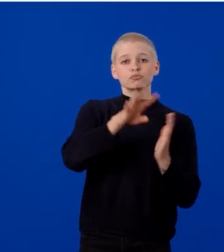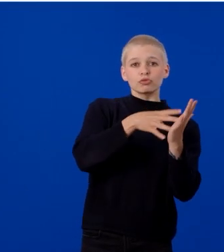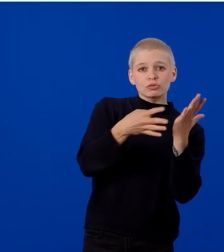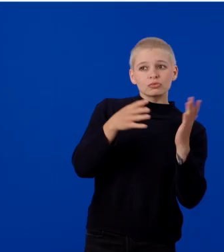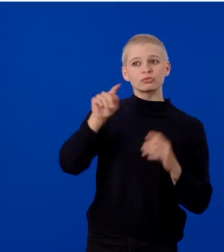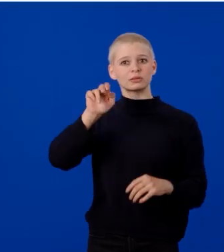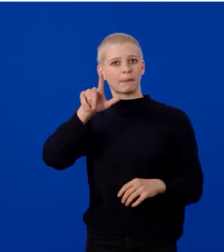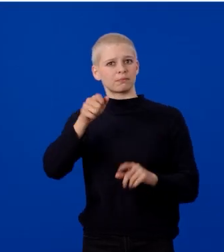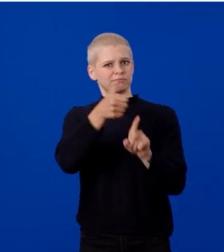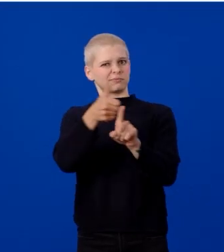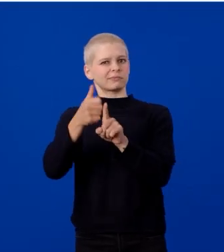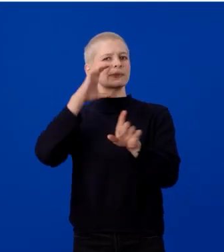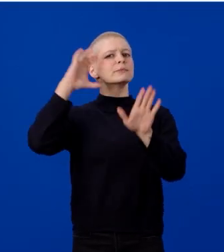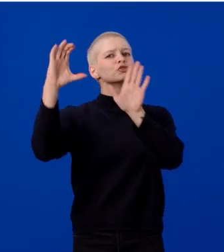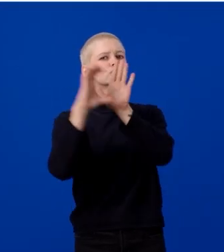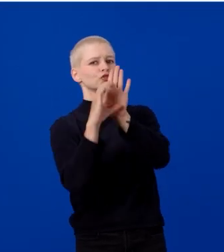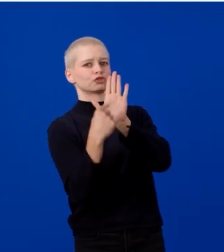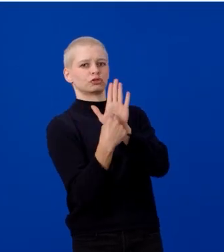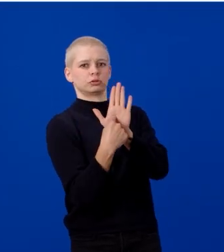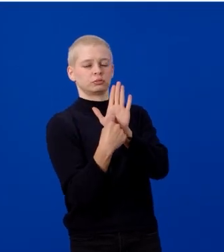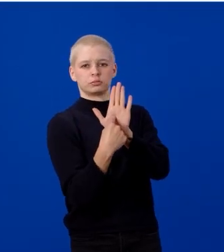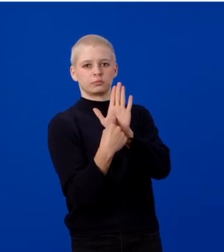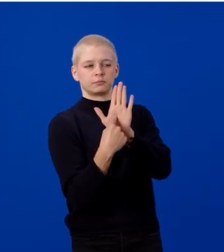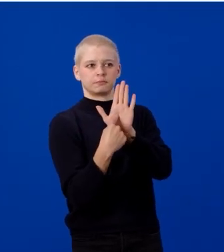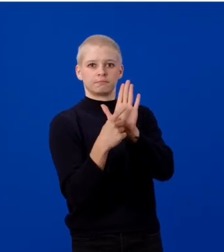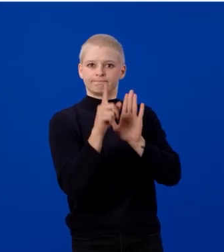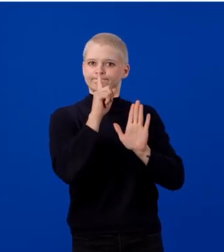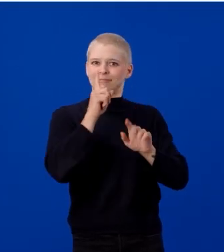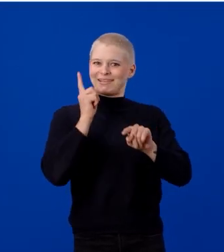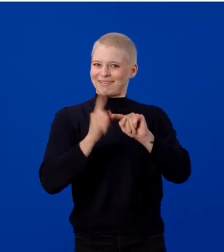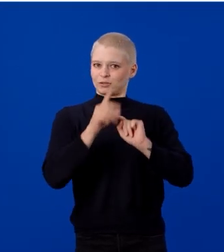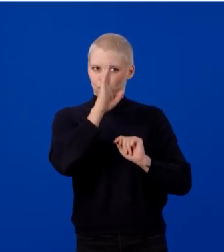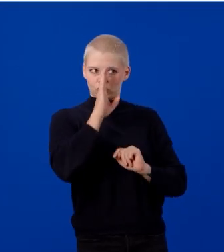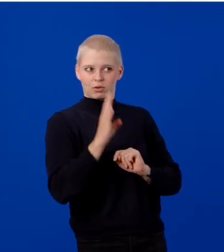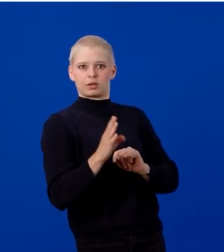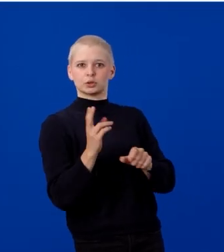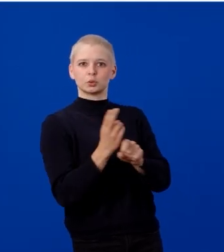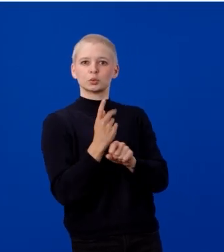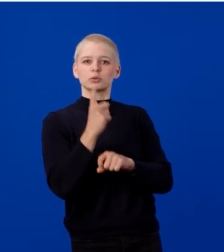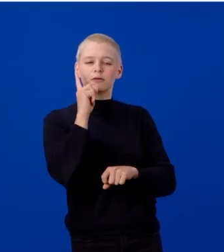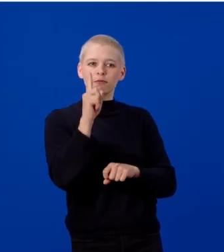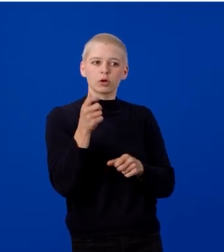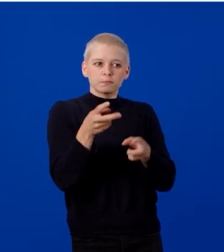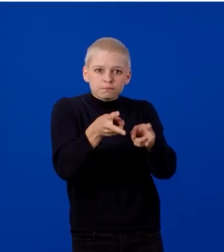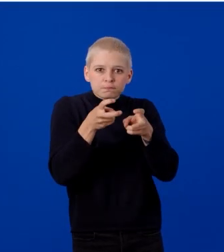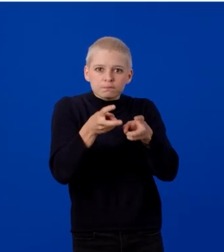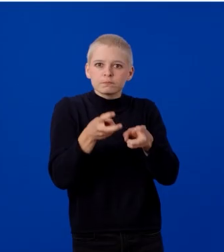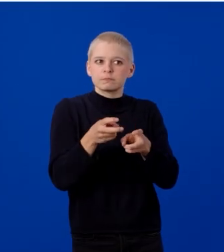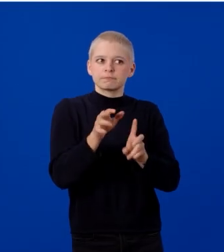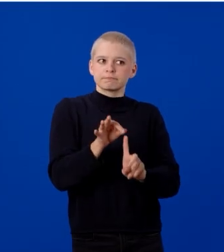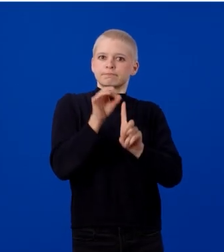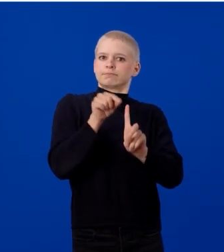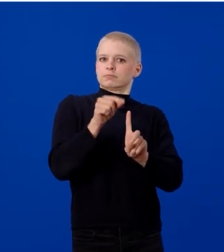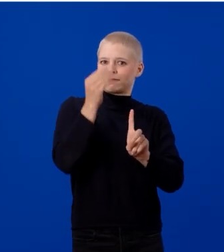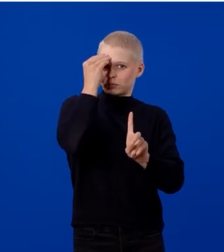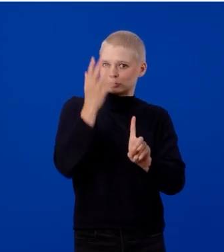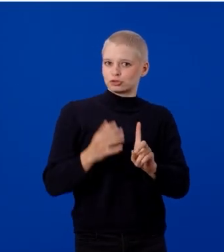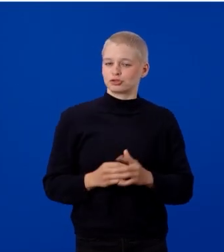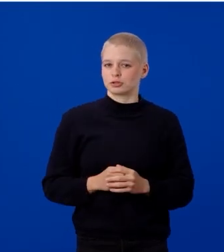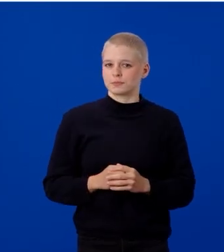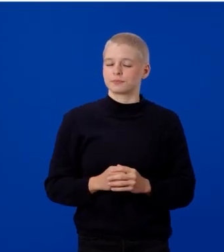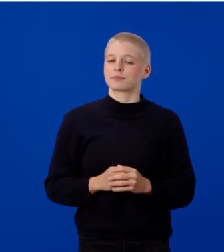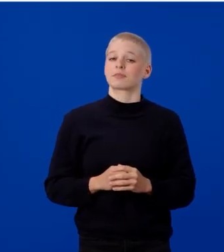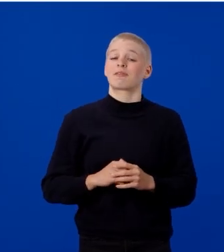that cannot be used directly for generating any insights. It needs to be